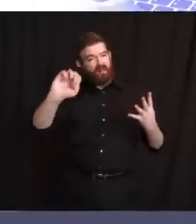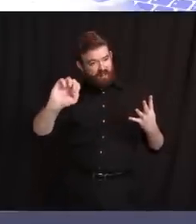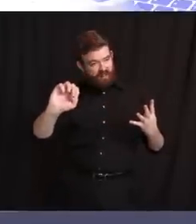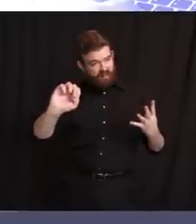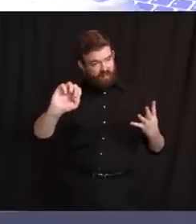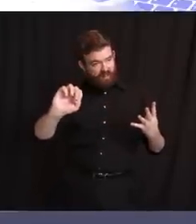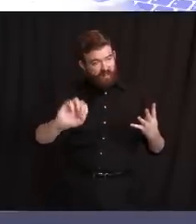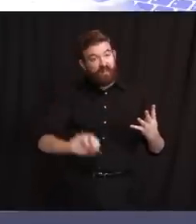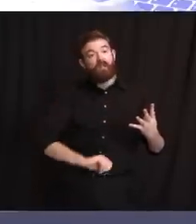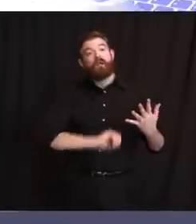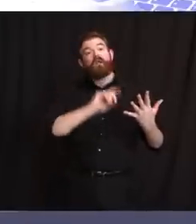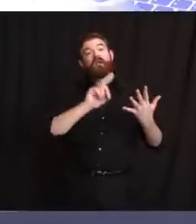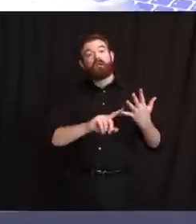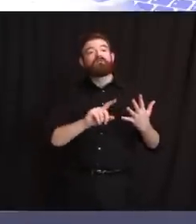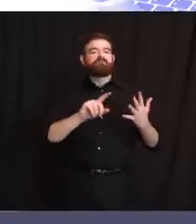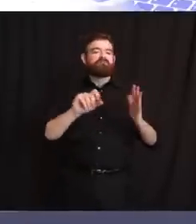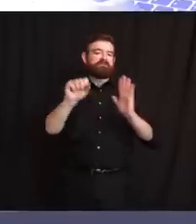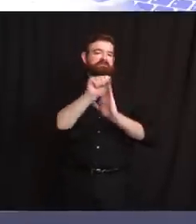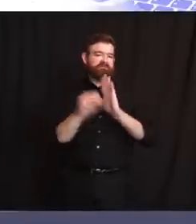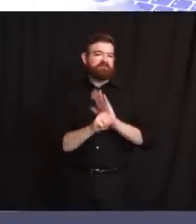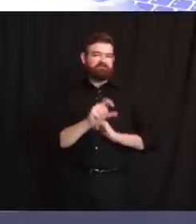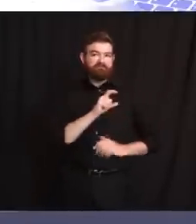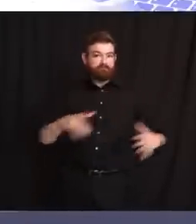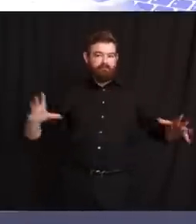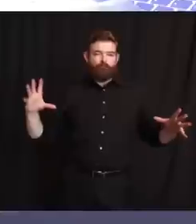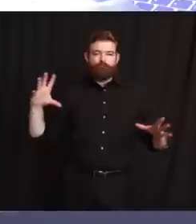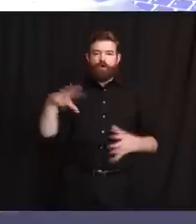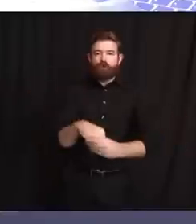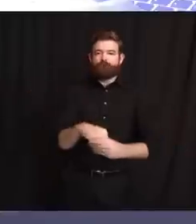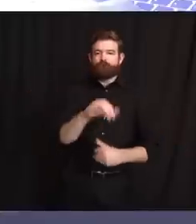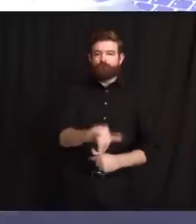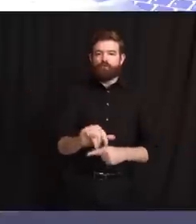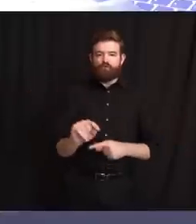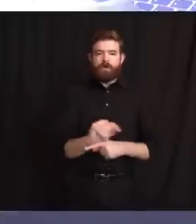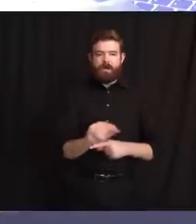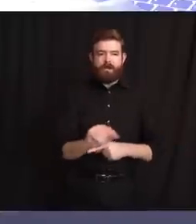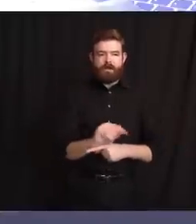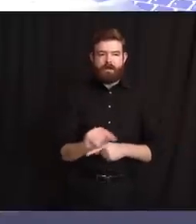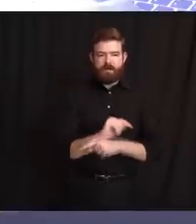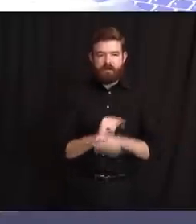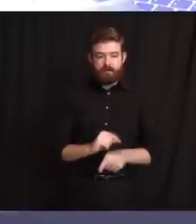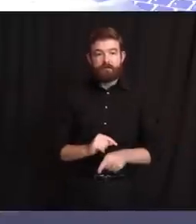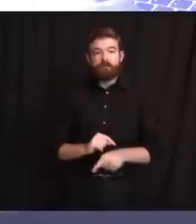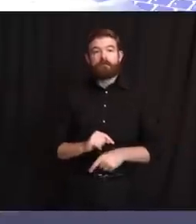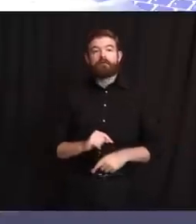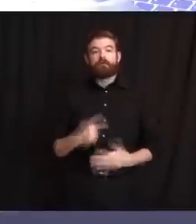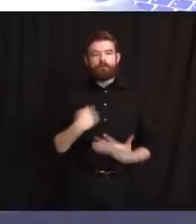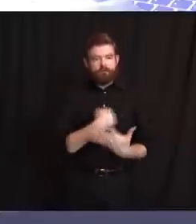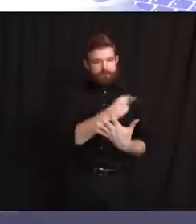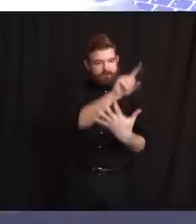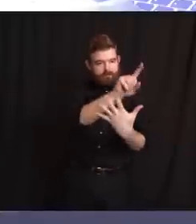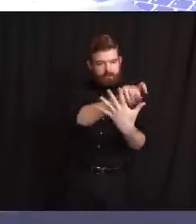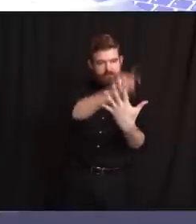We're going to use this pilot to study the feasibility of creating a statewide CIT training program.